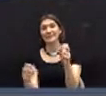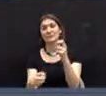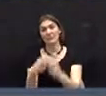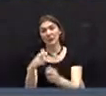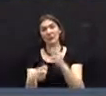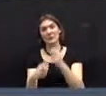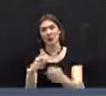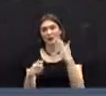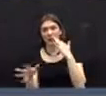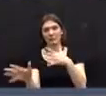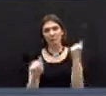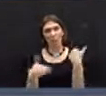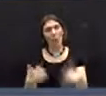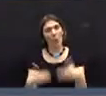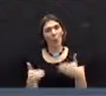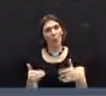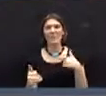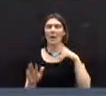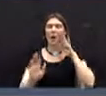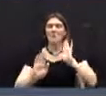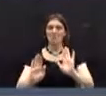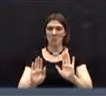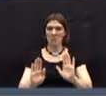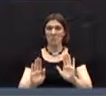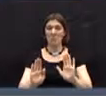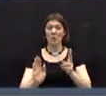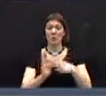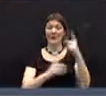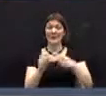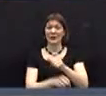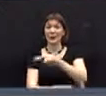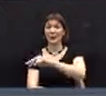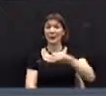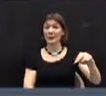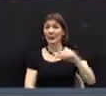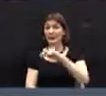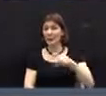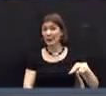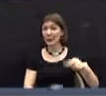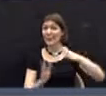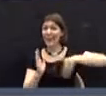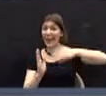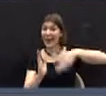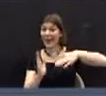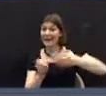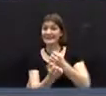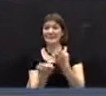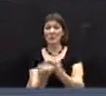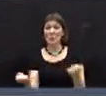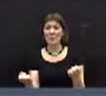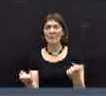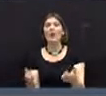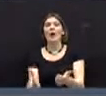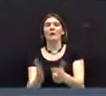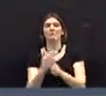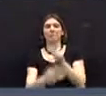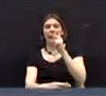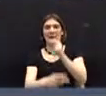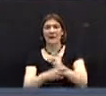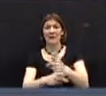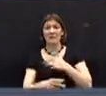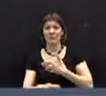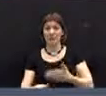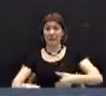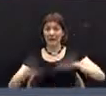we deal with in town, we decided that twice a year line striping and having that safety equipment was something that was necessary, and we weren't